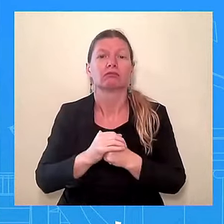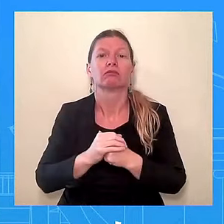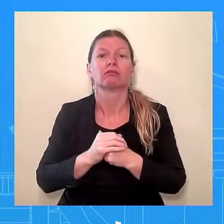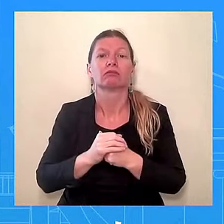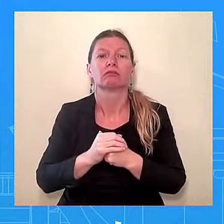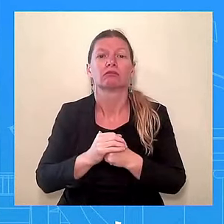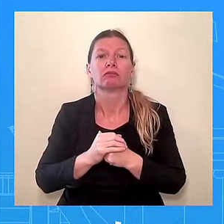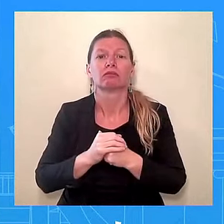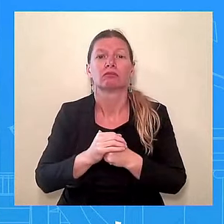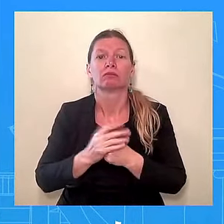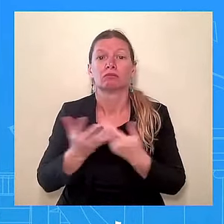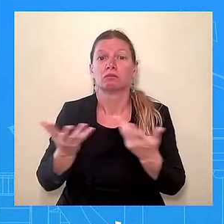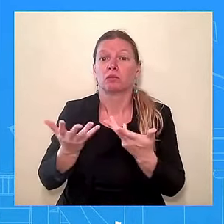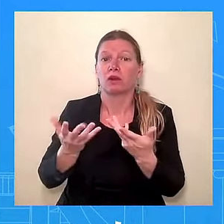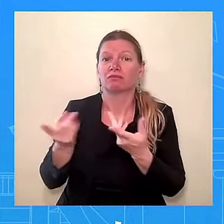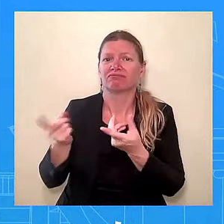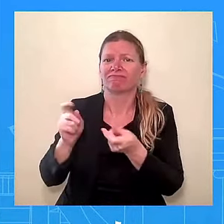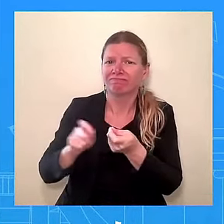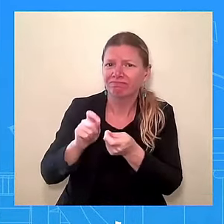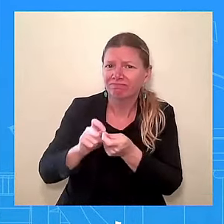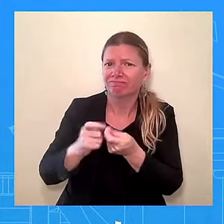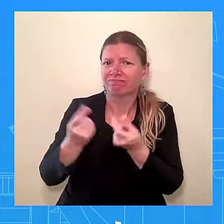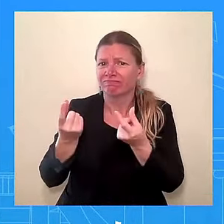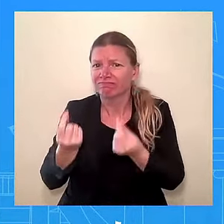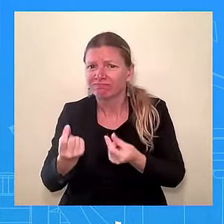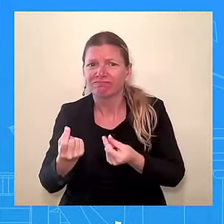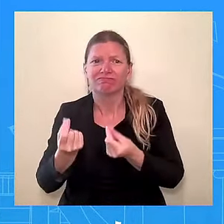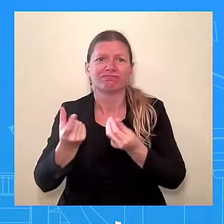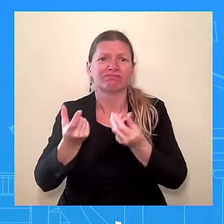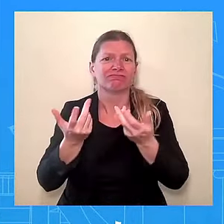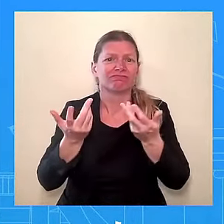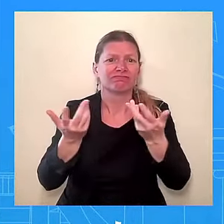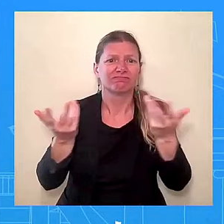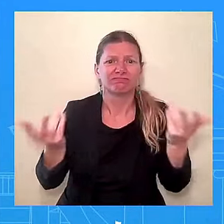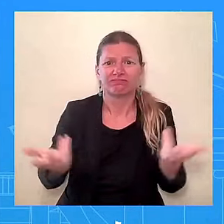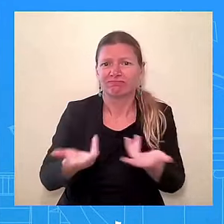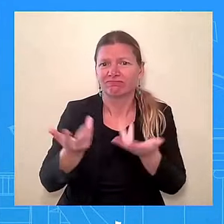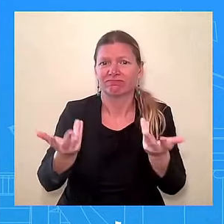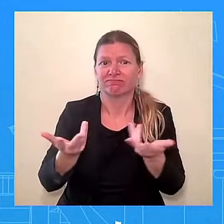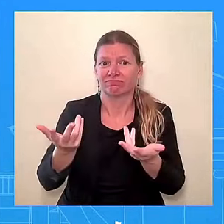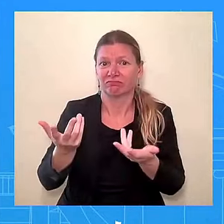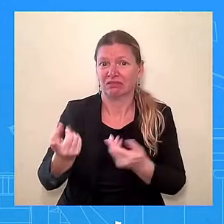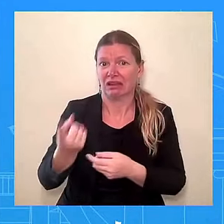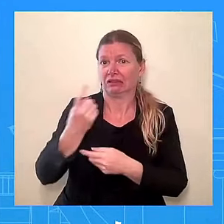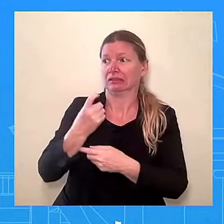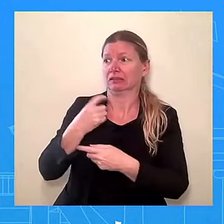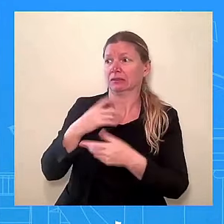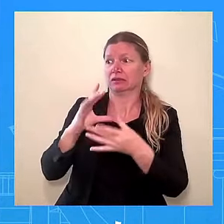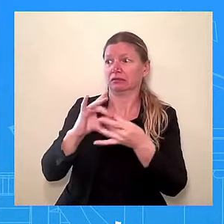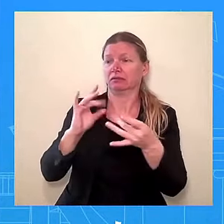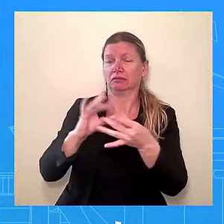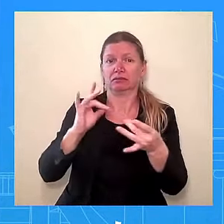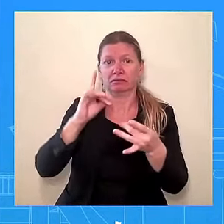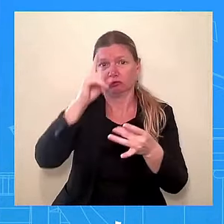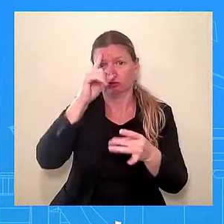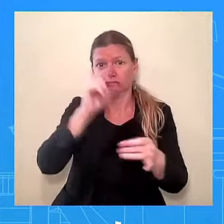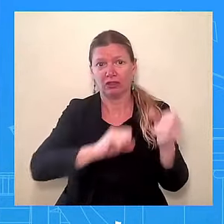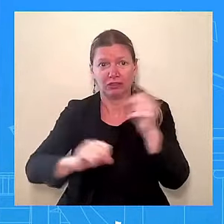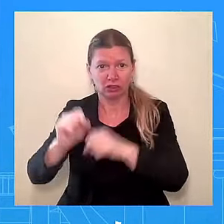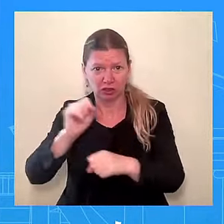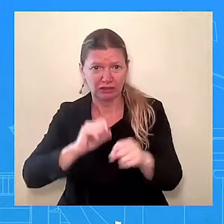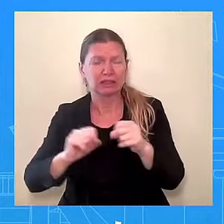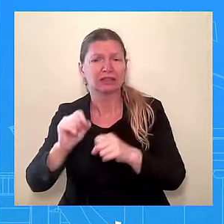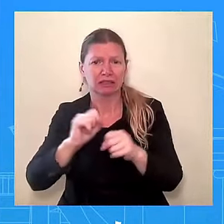look, the strategy that we've put forward on anti-Semitism, anti-Islamophobia is the first of its kind.